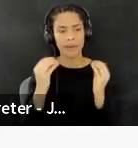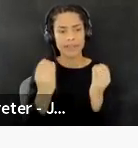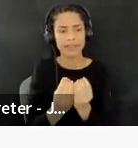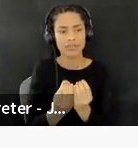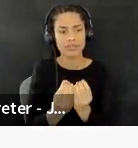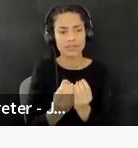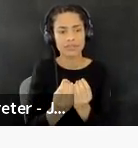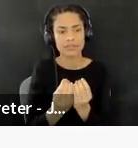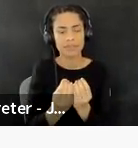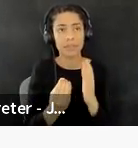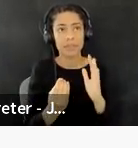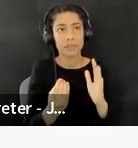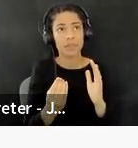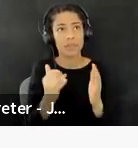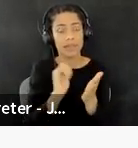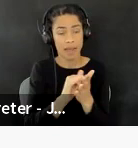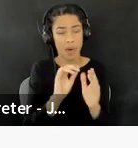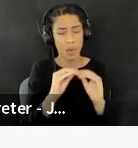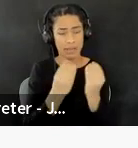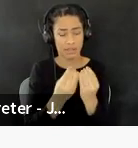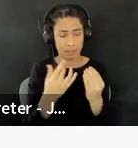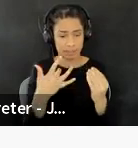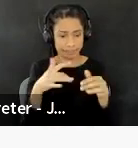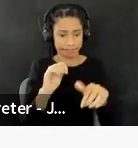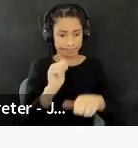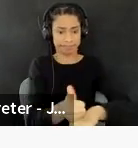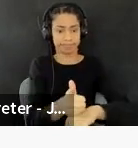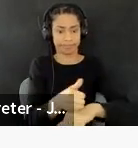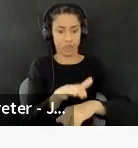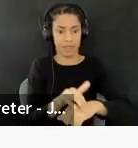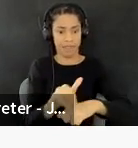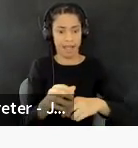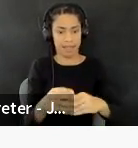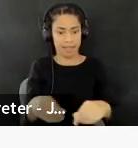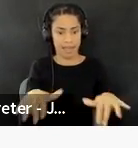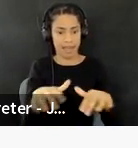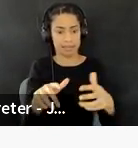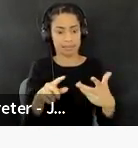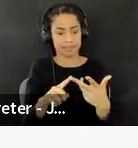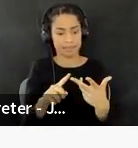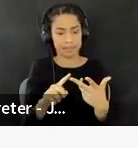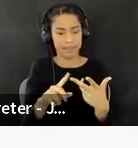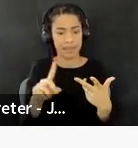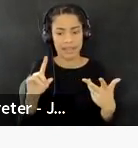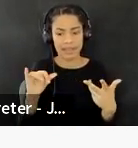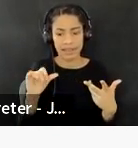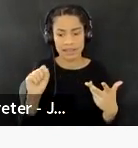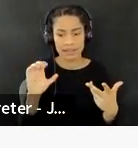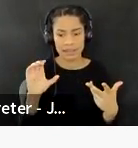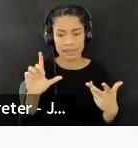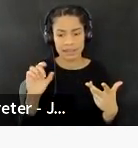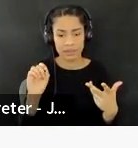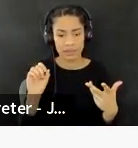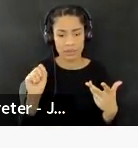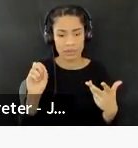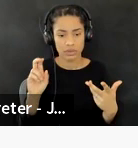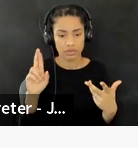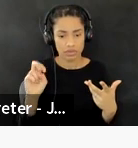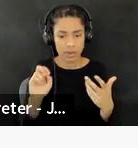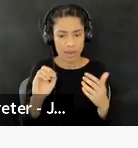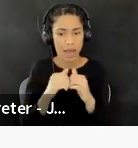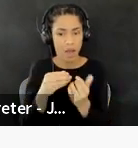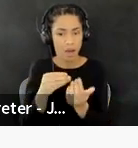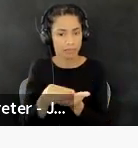in which organizations occupy on, um, disclosures of how, uh, income is